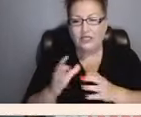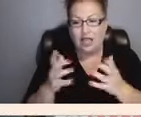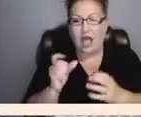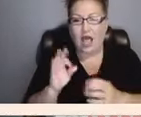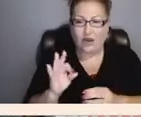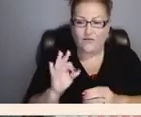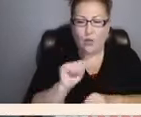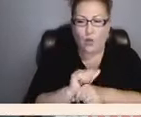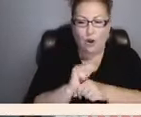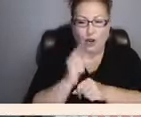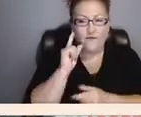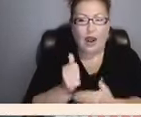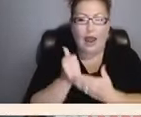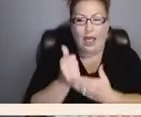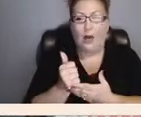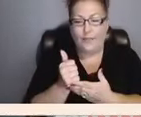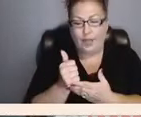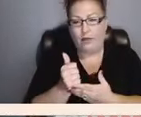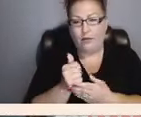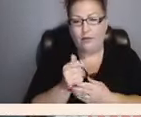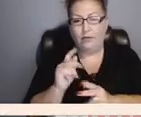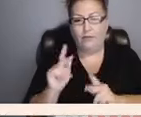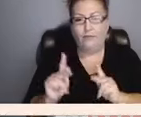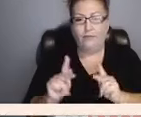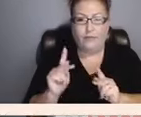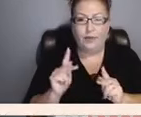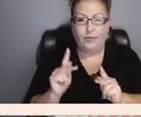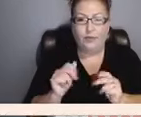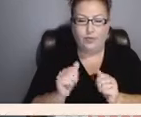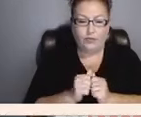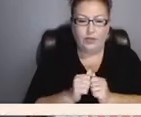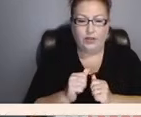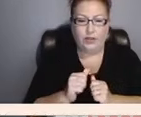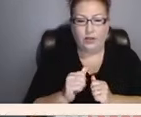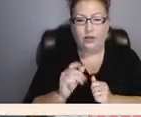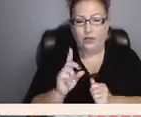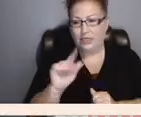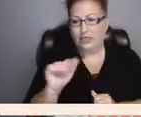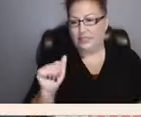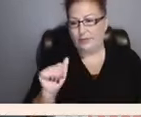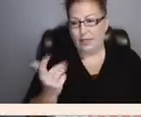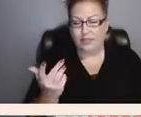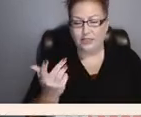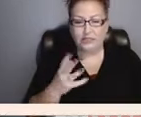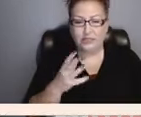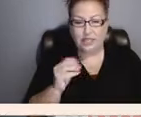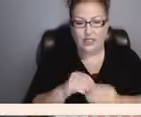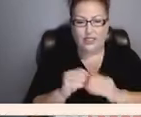for helping people with disabilities in the community.